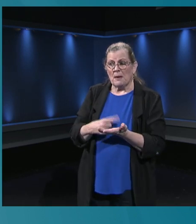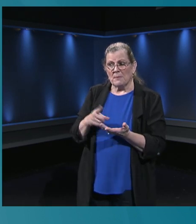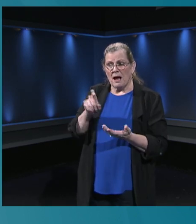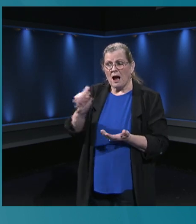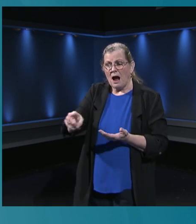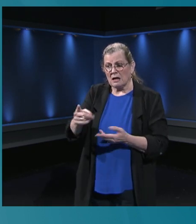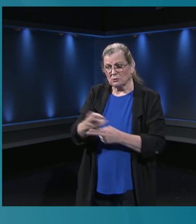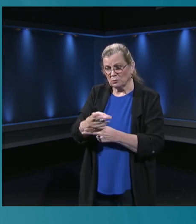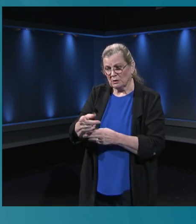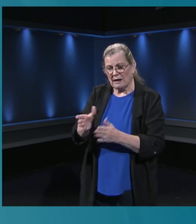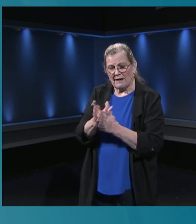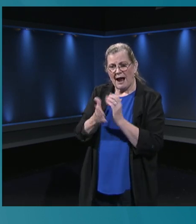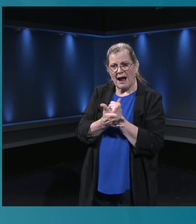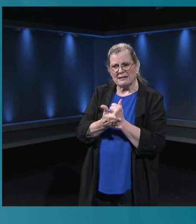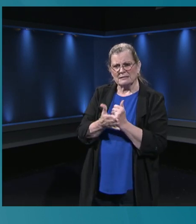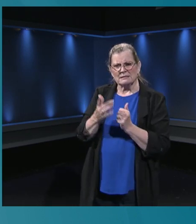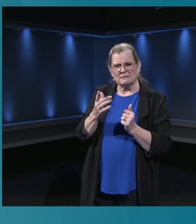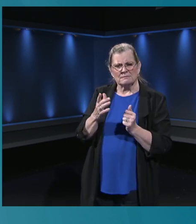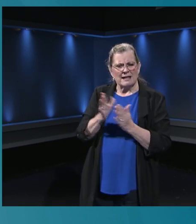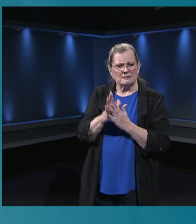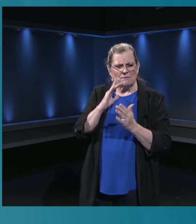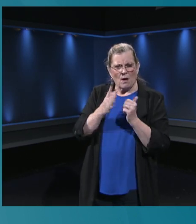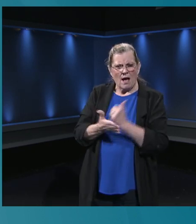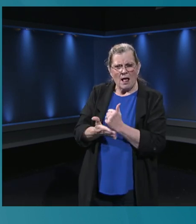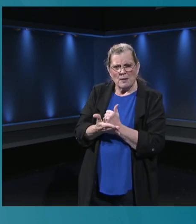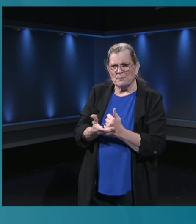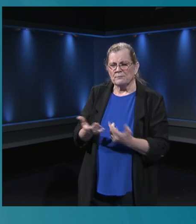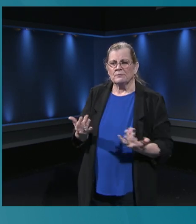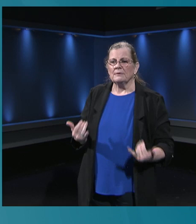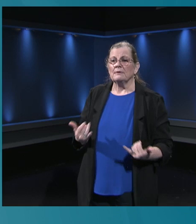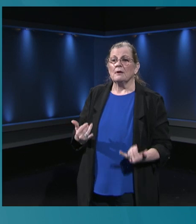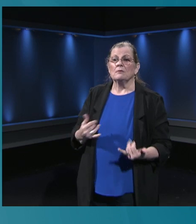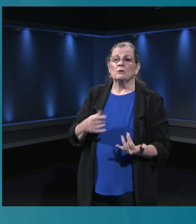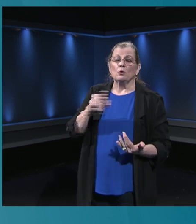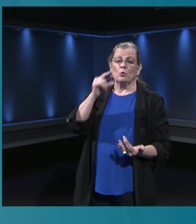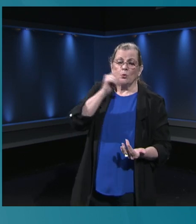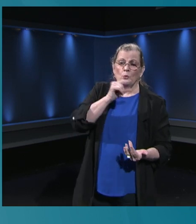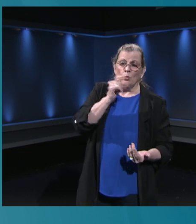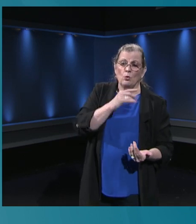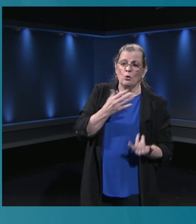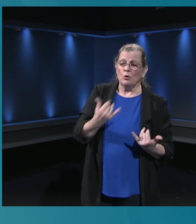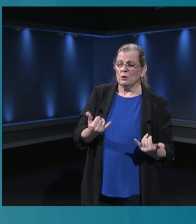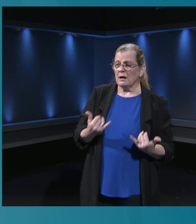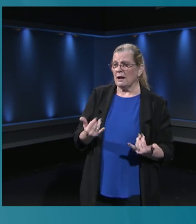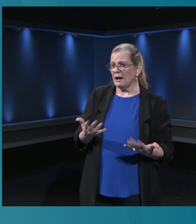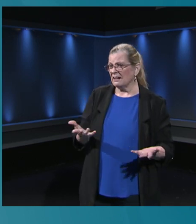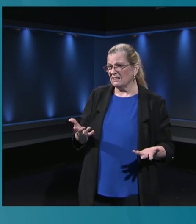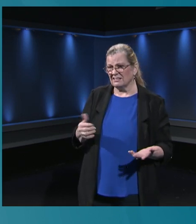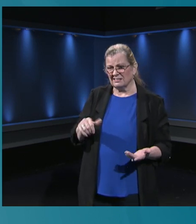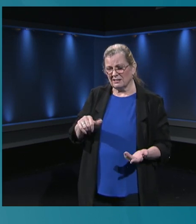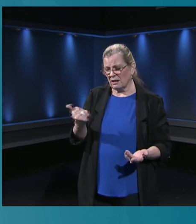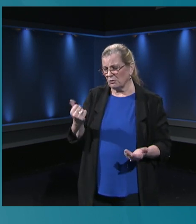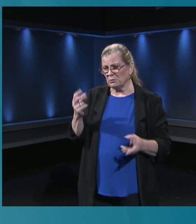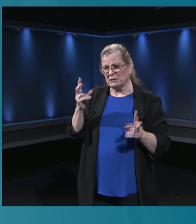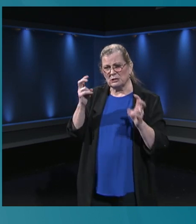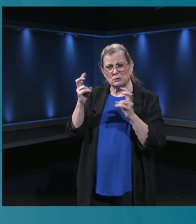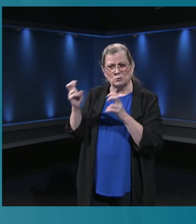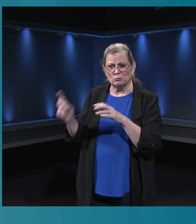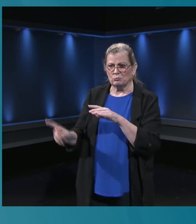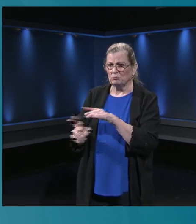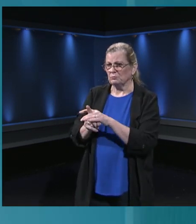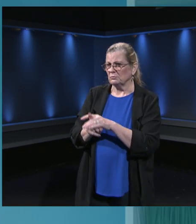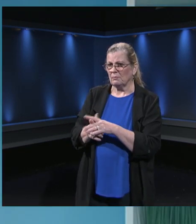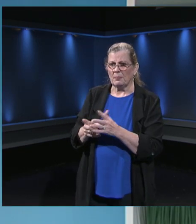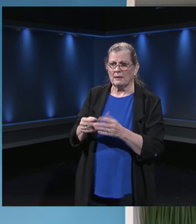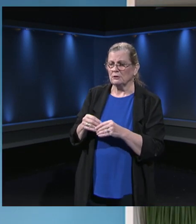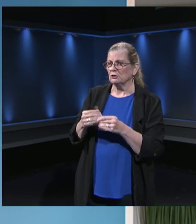Tracy, I'm going to let you take that one. Talk to us a little bit about Google, maybe Google Hangouts and other things with Google that we've been doing over the summer with Google. Yeah.